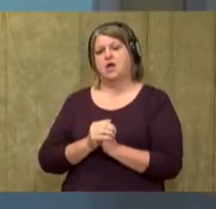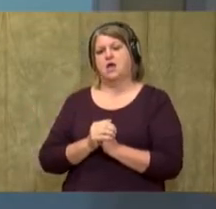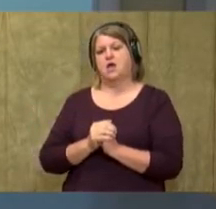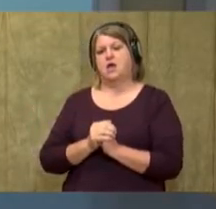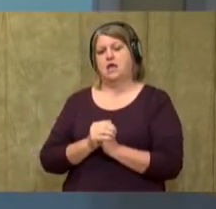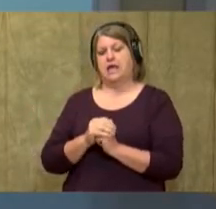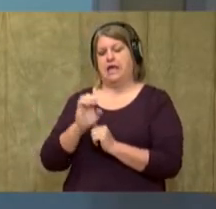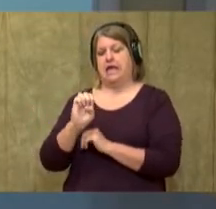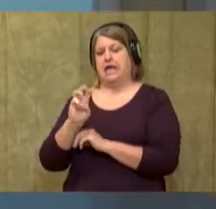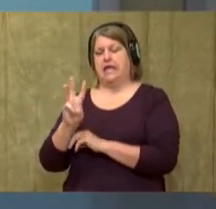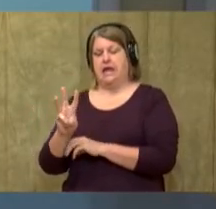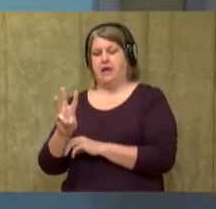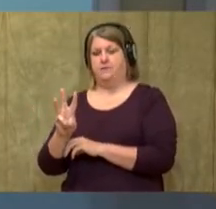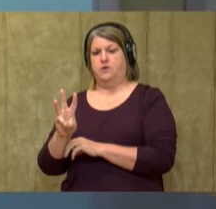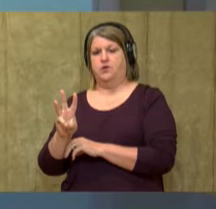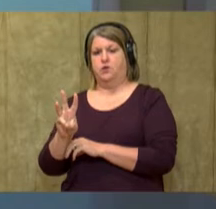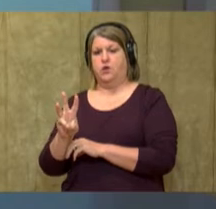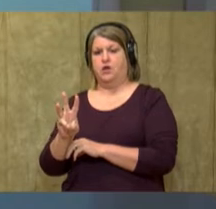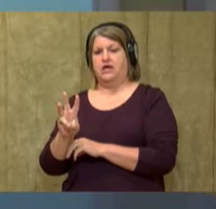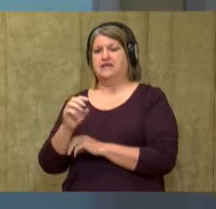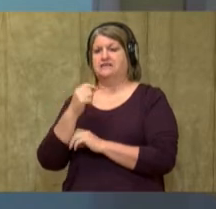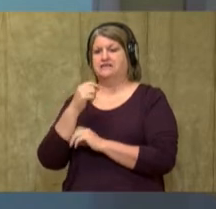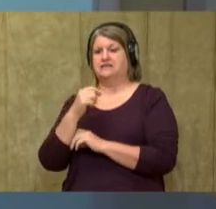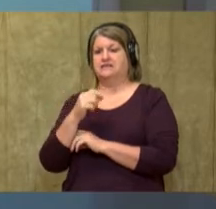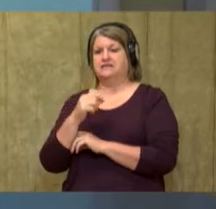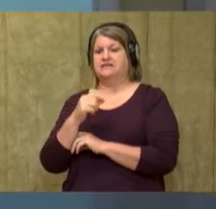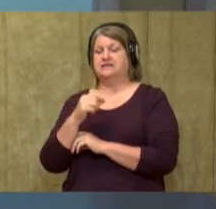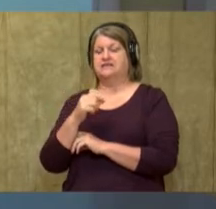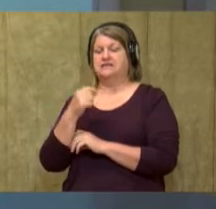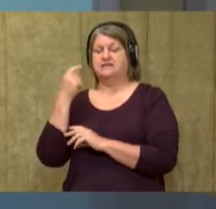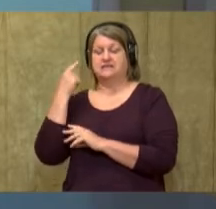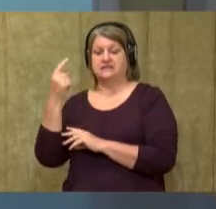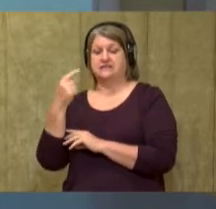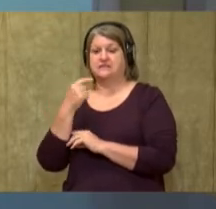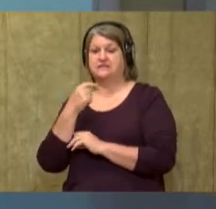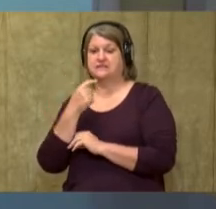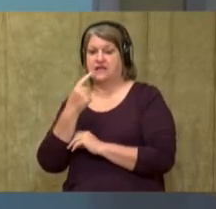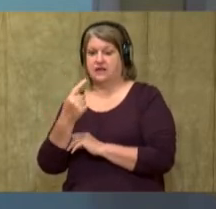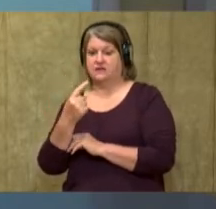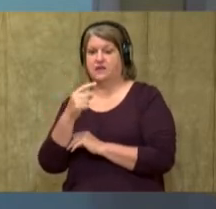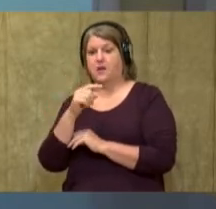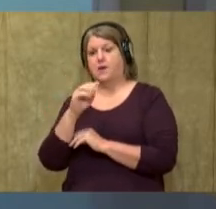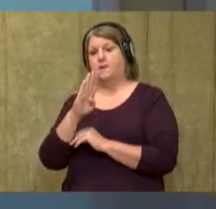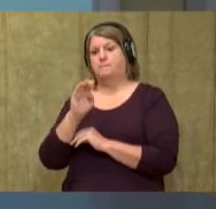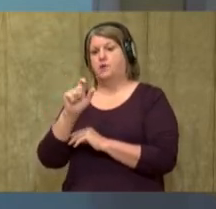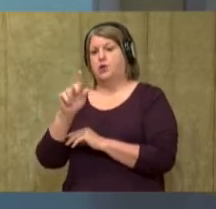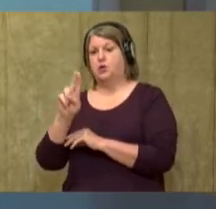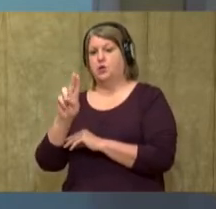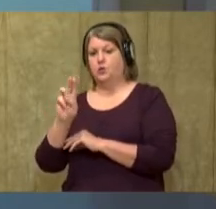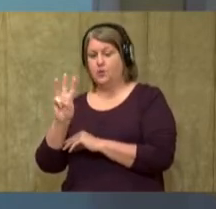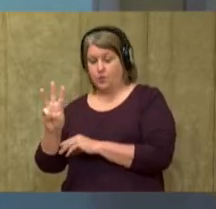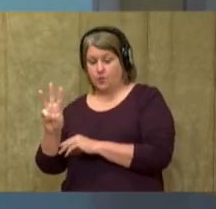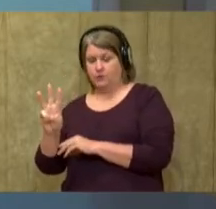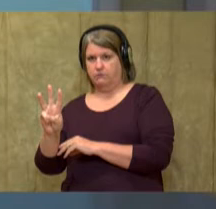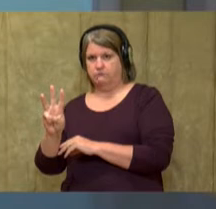E-W again says oo. Let's sound it out. Bl-oo. Blue.